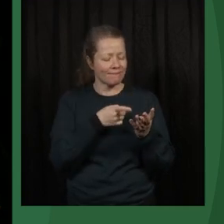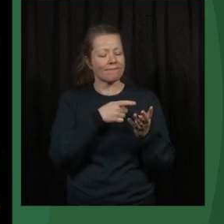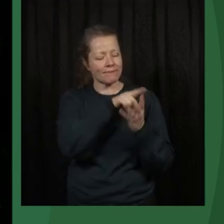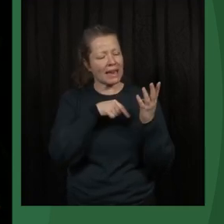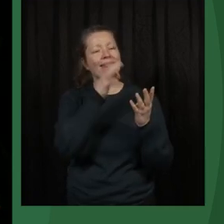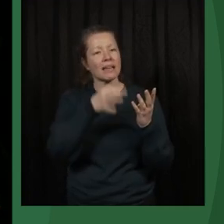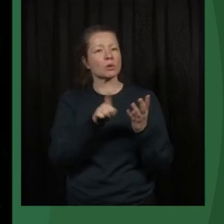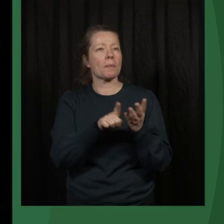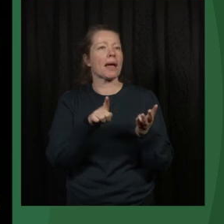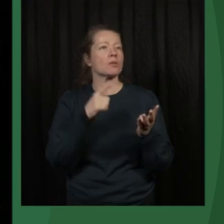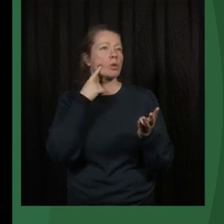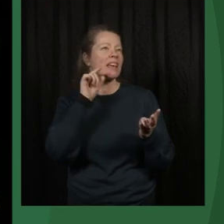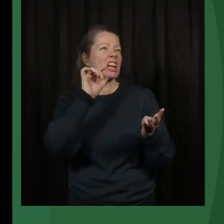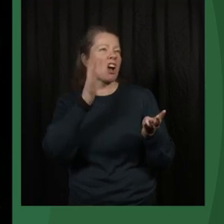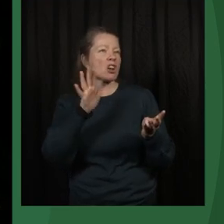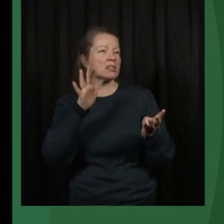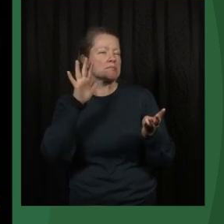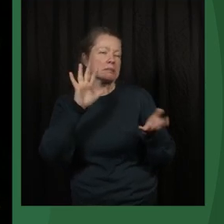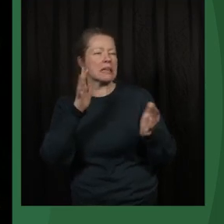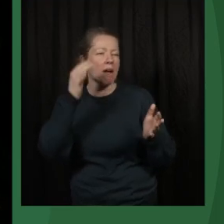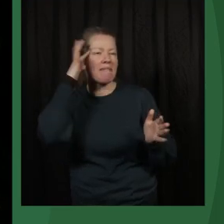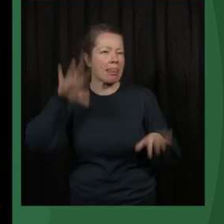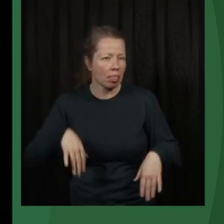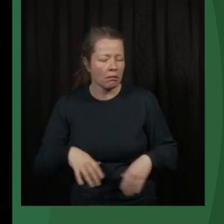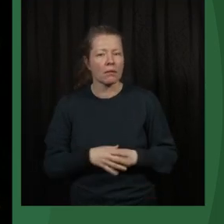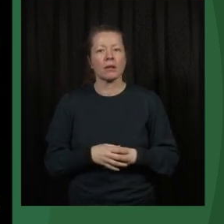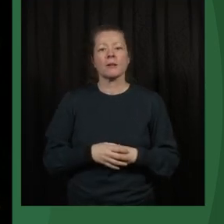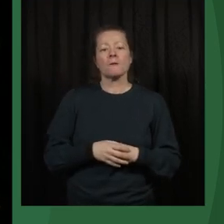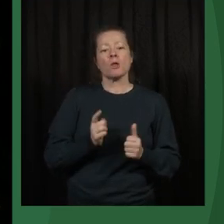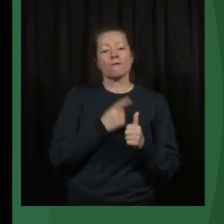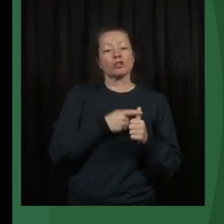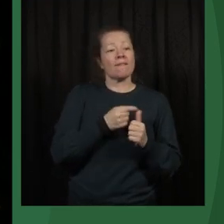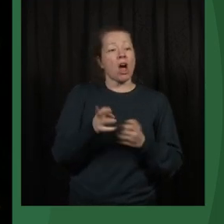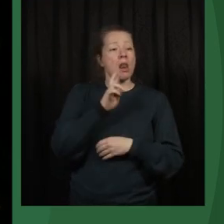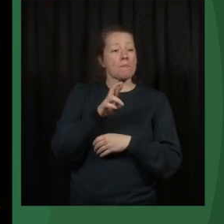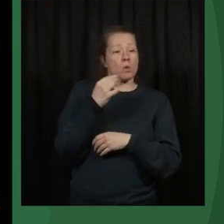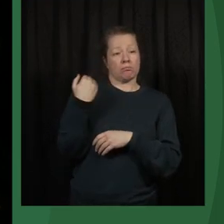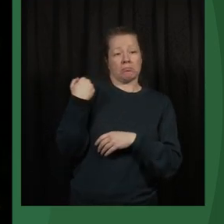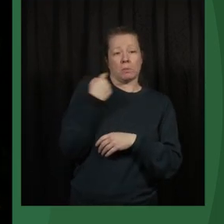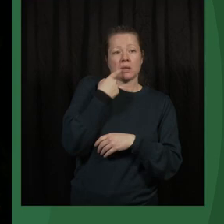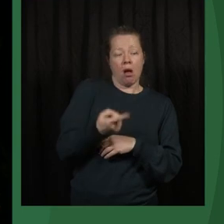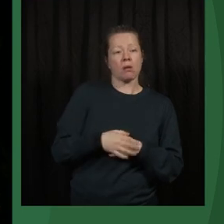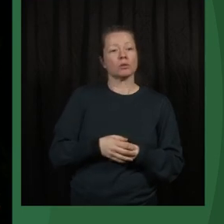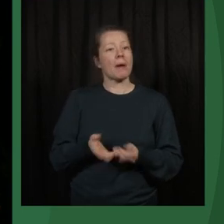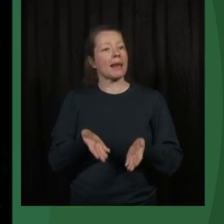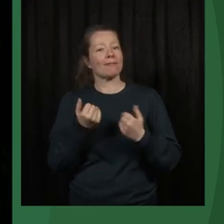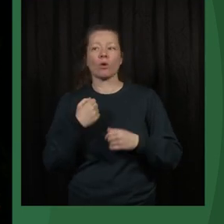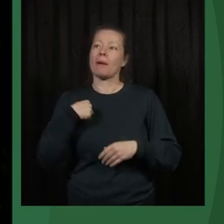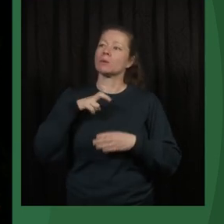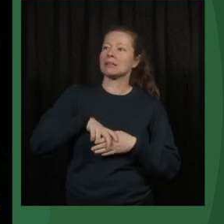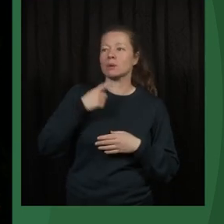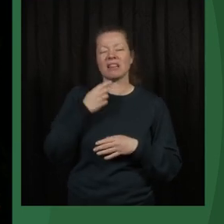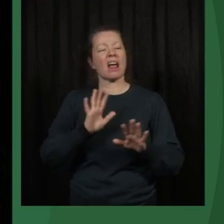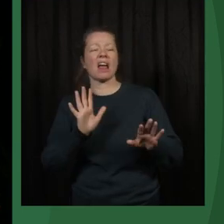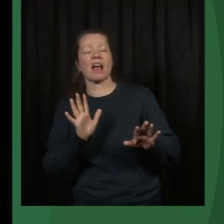we kind of know at least. And the first is what Raimon just mentioned. So it's easy for me to sit here, of course, say,